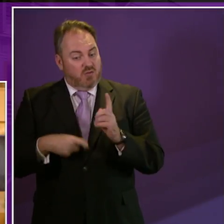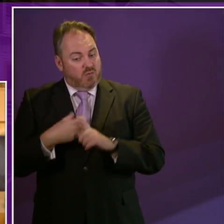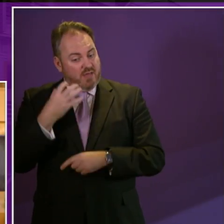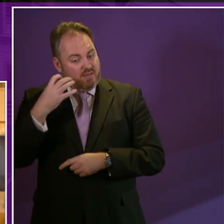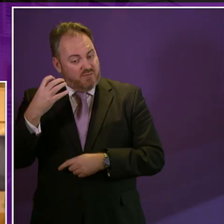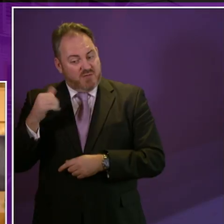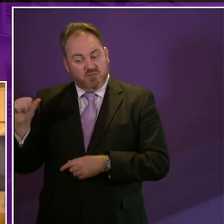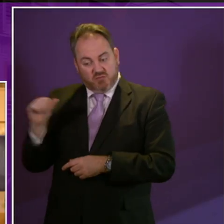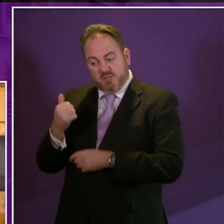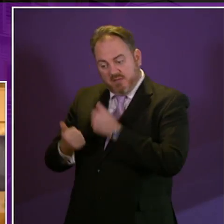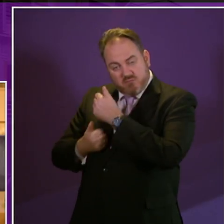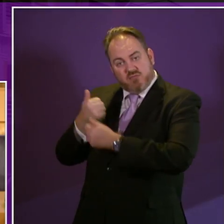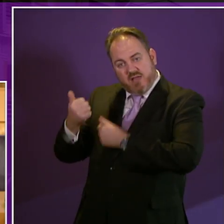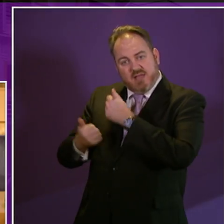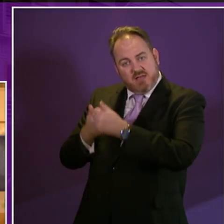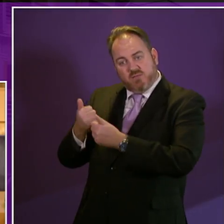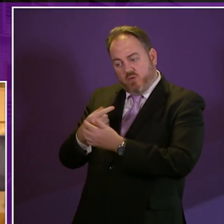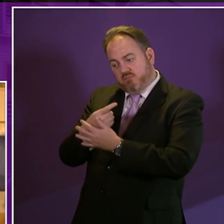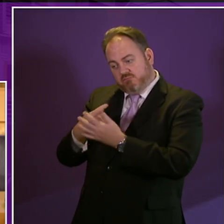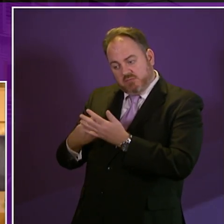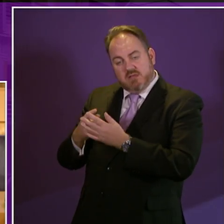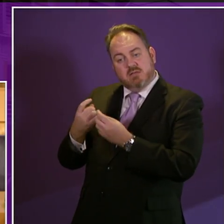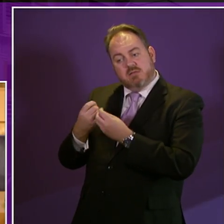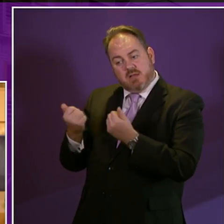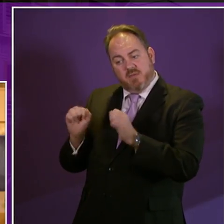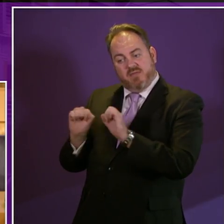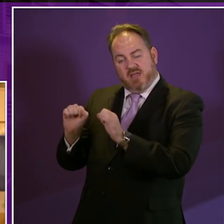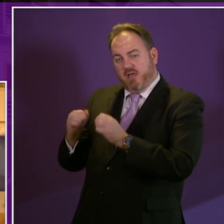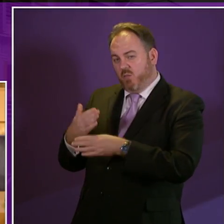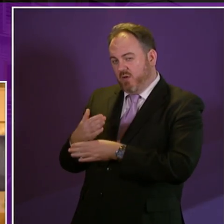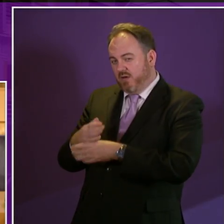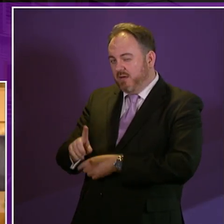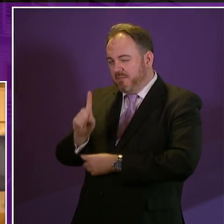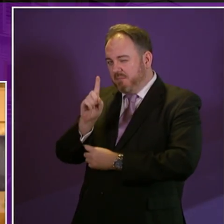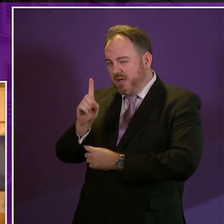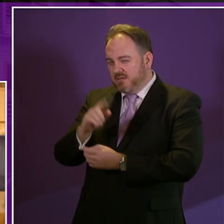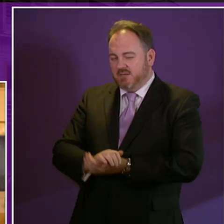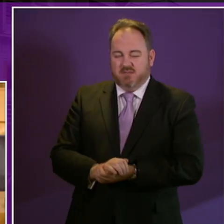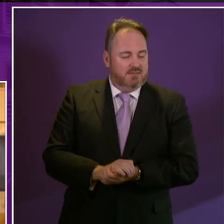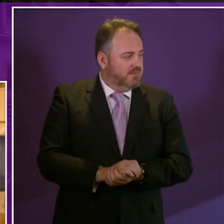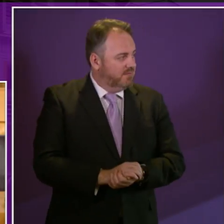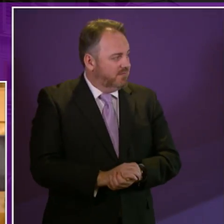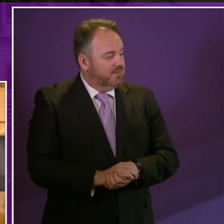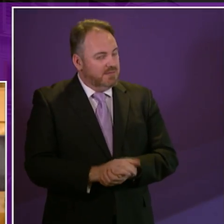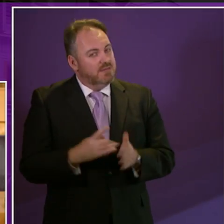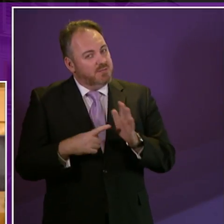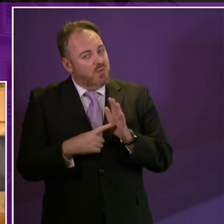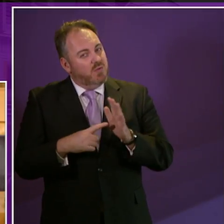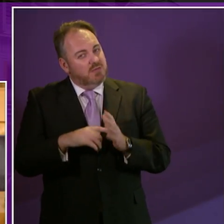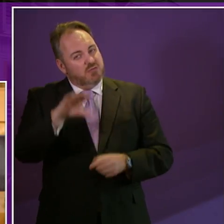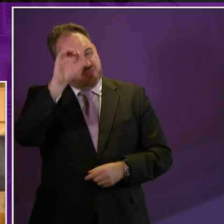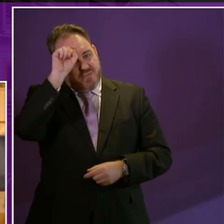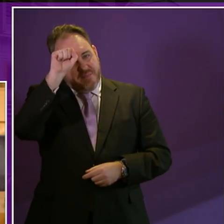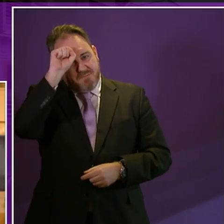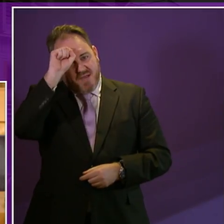for doing in relation to disabled people however I do think that it is important to document in the debate